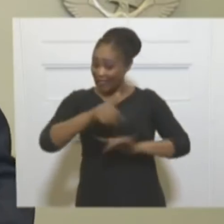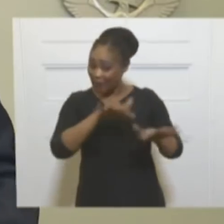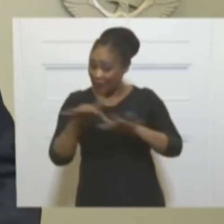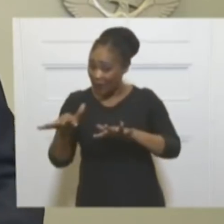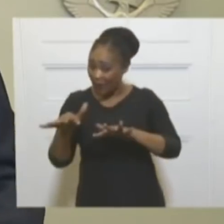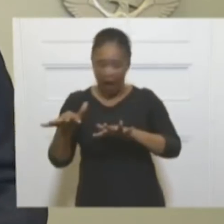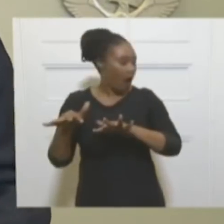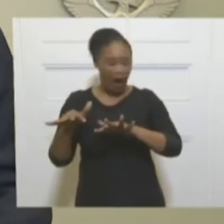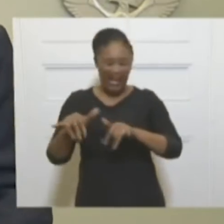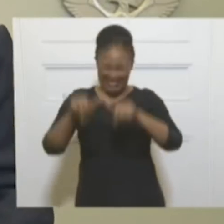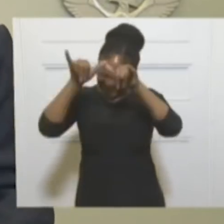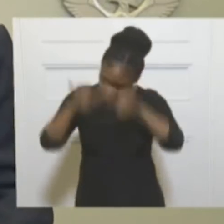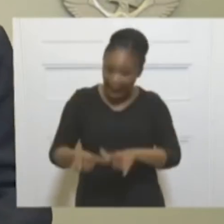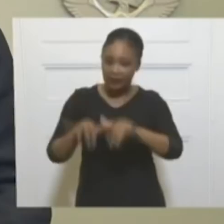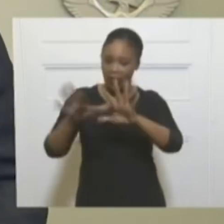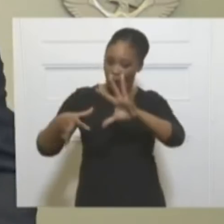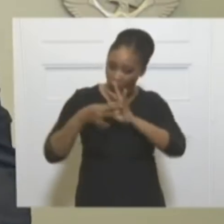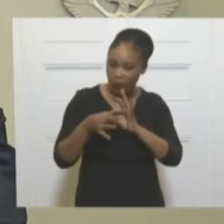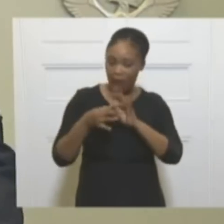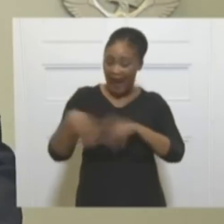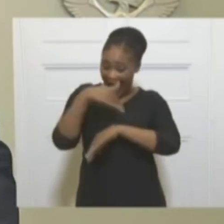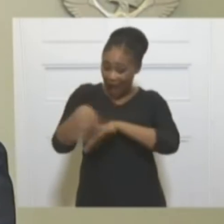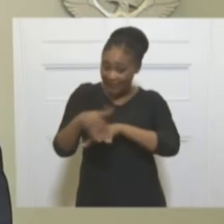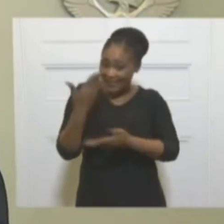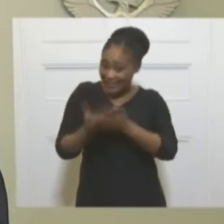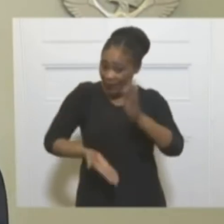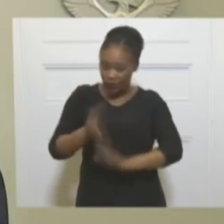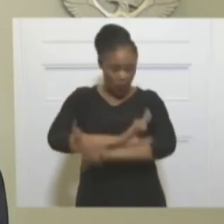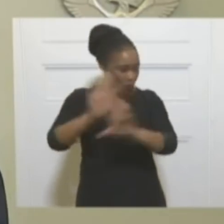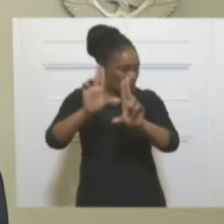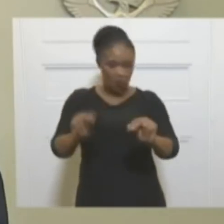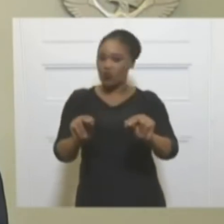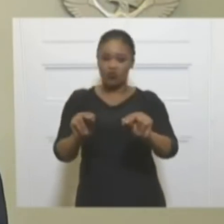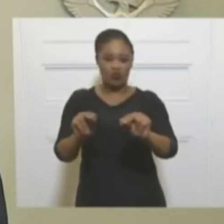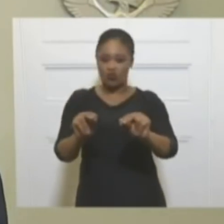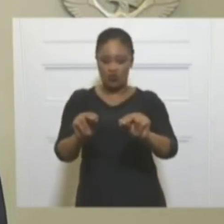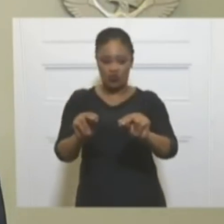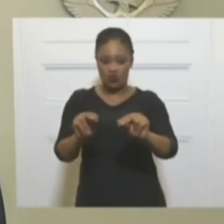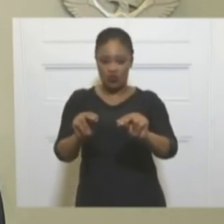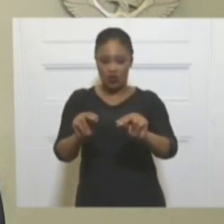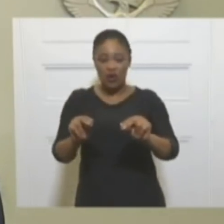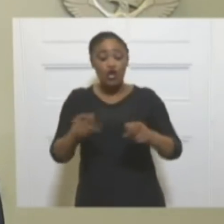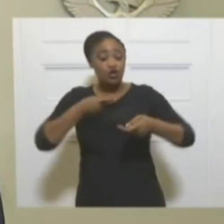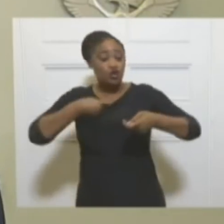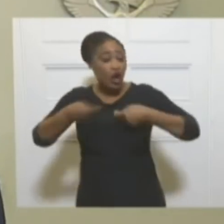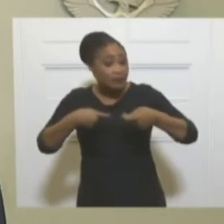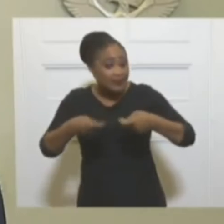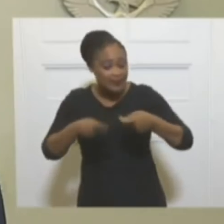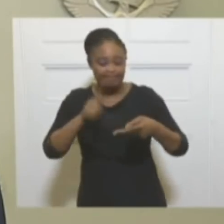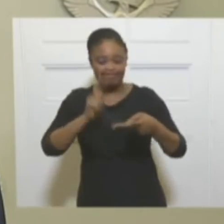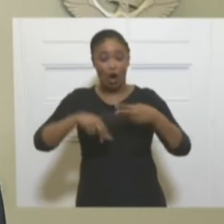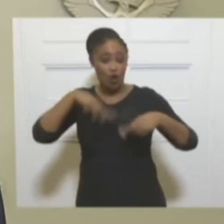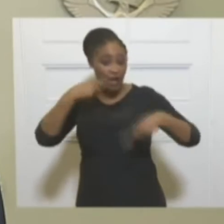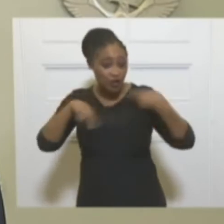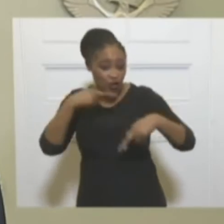during curfew. Non-essential establishments, including shops, restaurants,